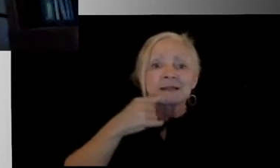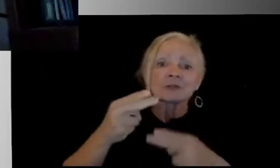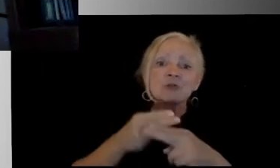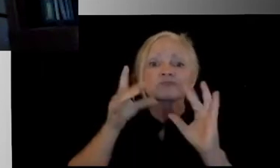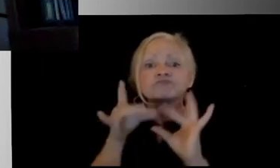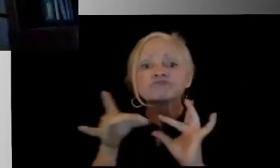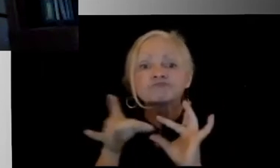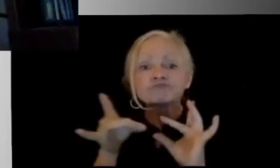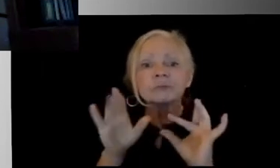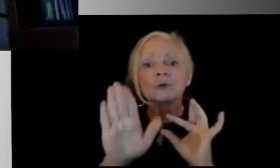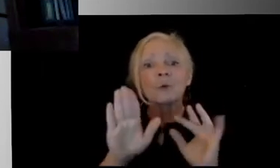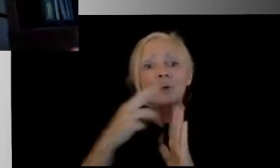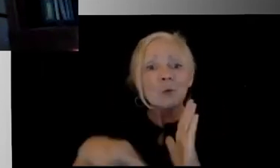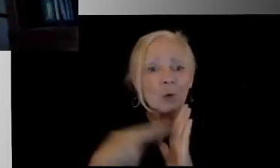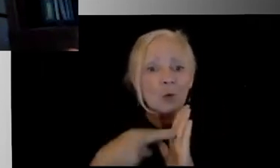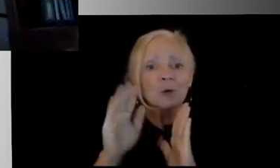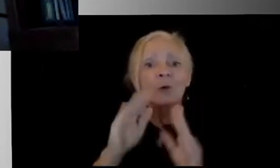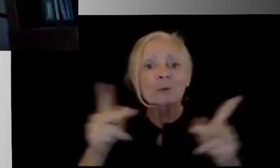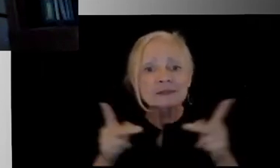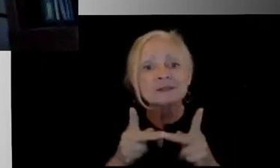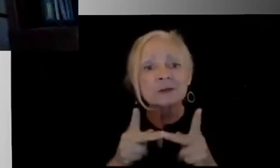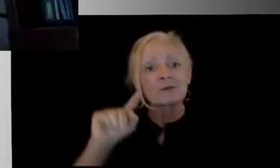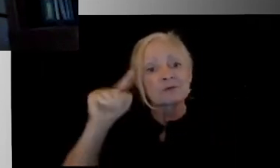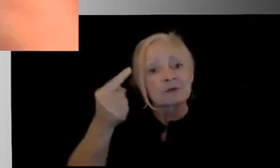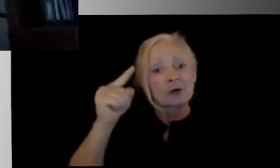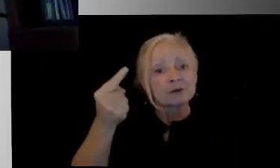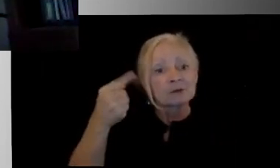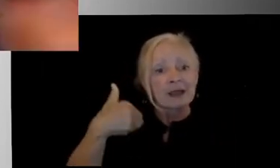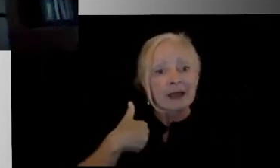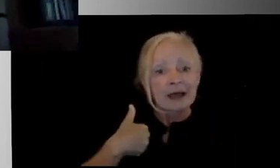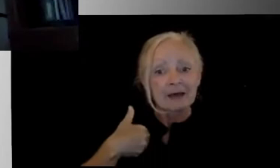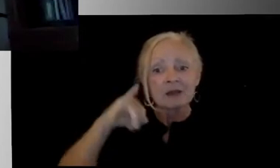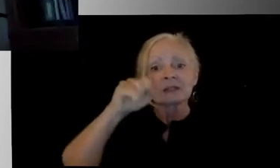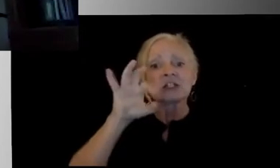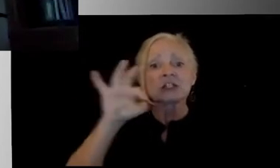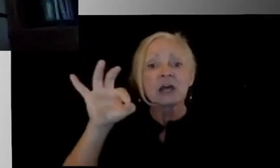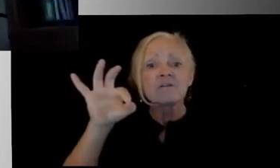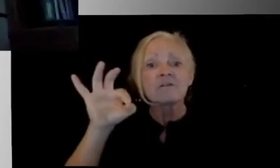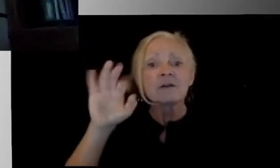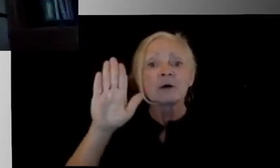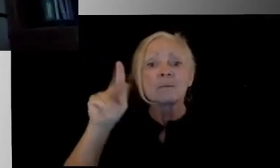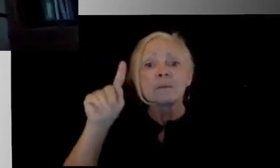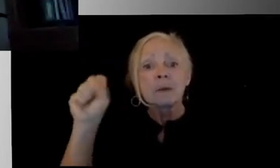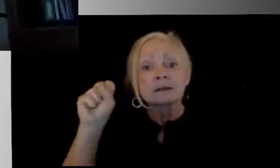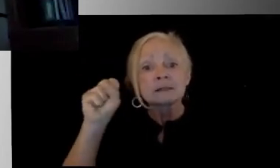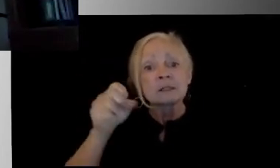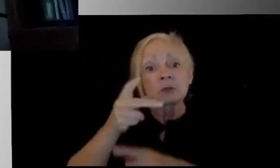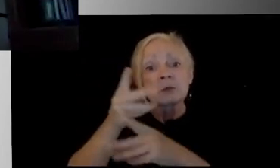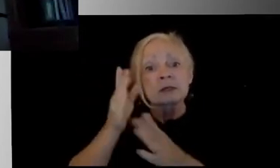yourself and your position, and then we'll move on. So first we have Jeff Butt, Superintendent of Wayne Township Schools.